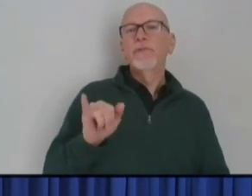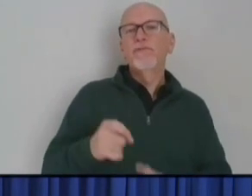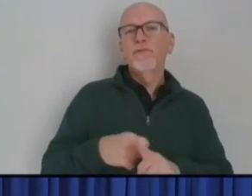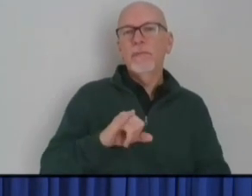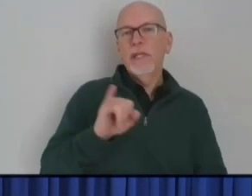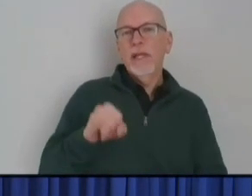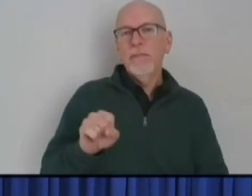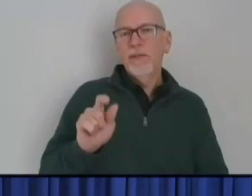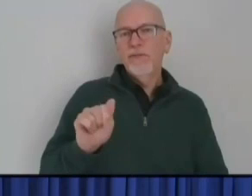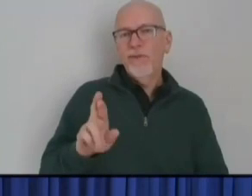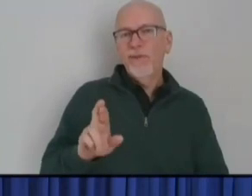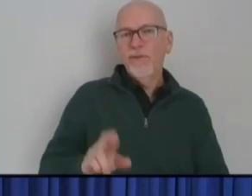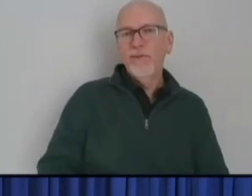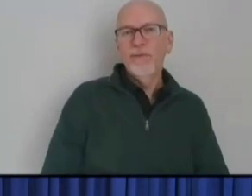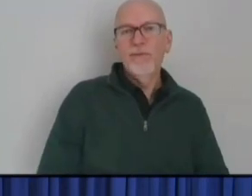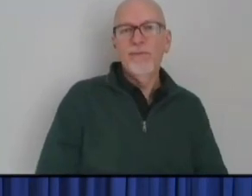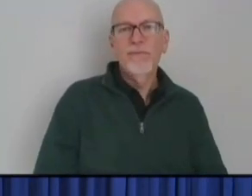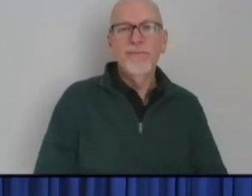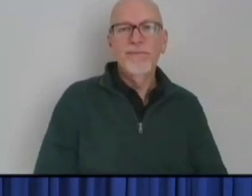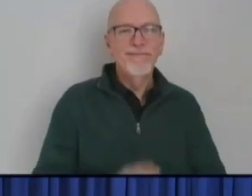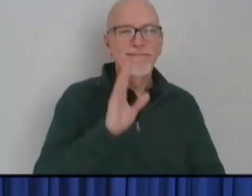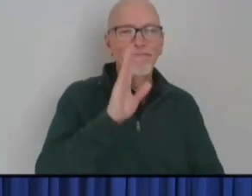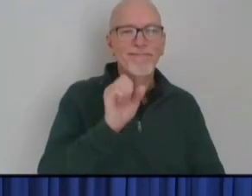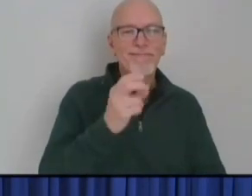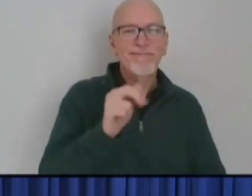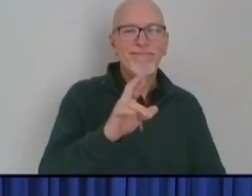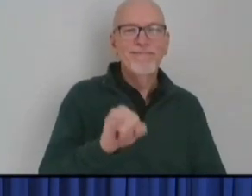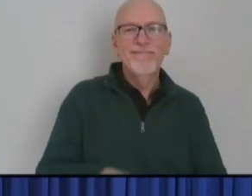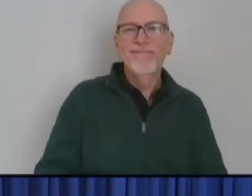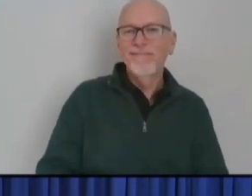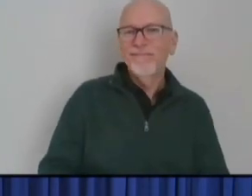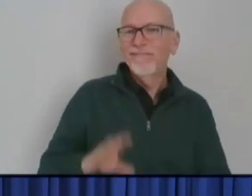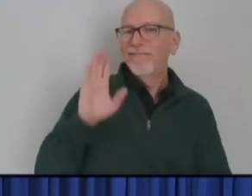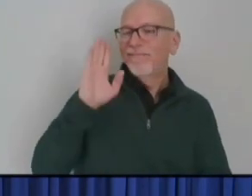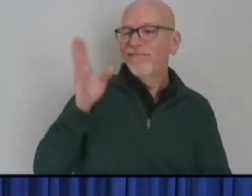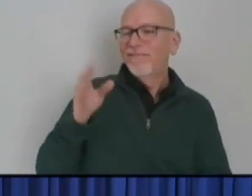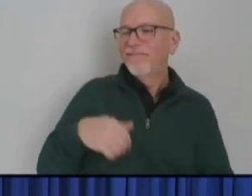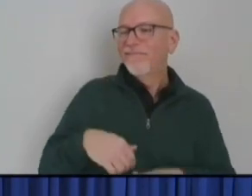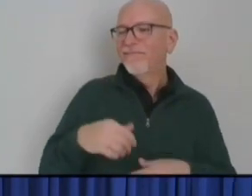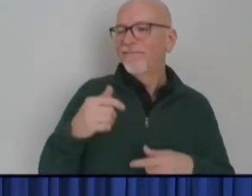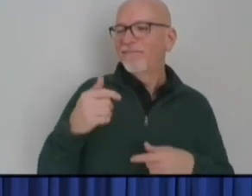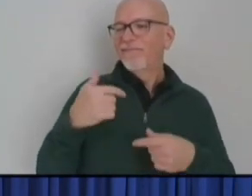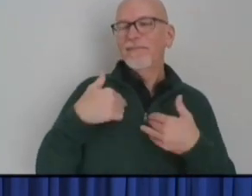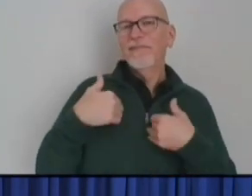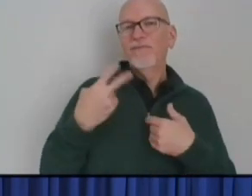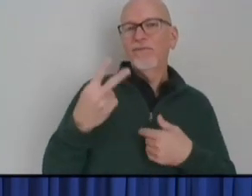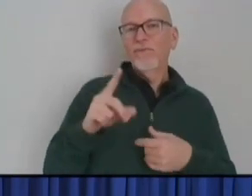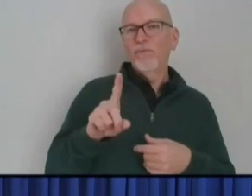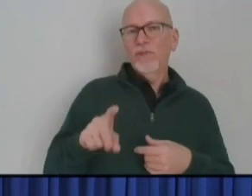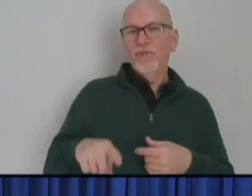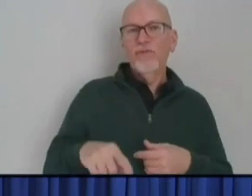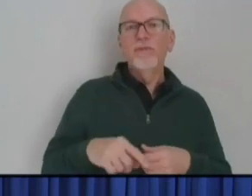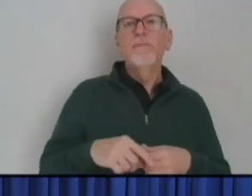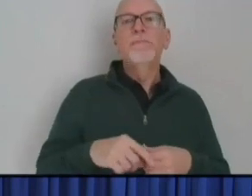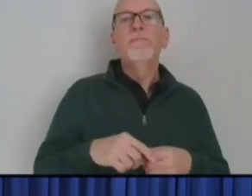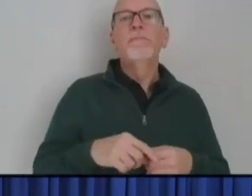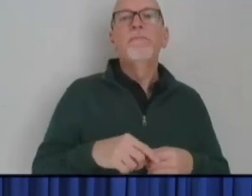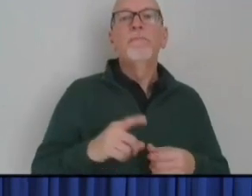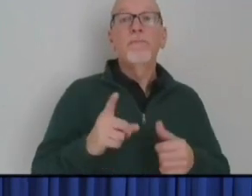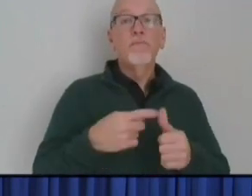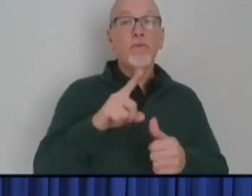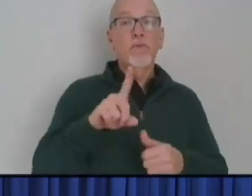Star. Afternoon, Sherry. Good afternoon. Actually, have two questions. I think the first is